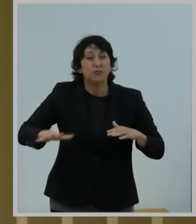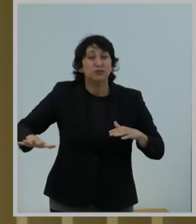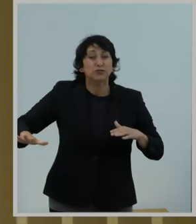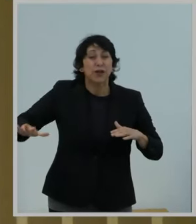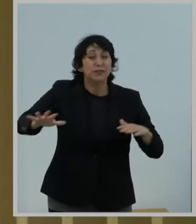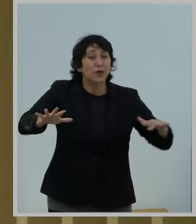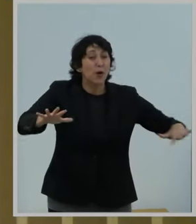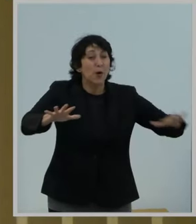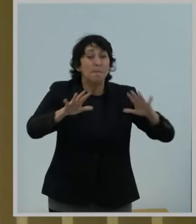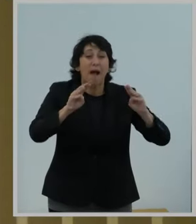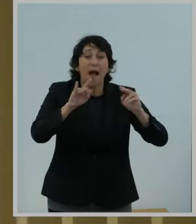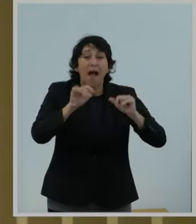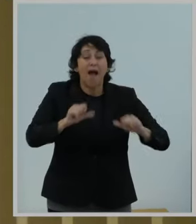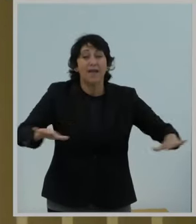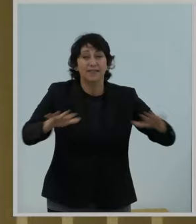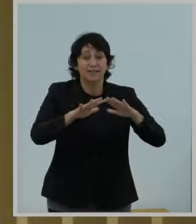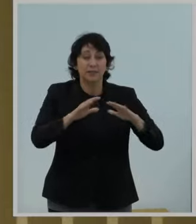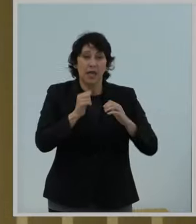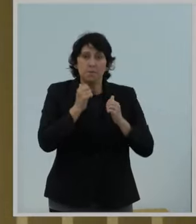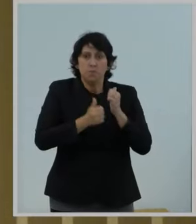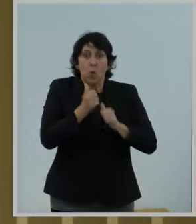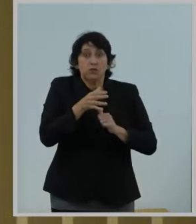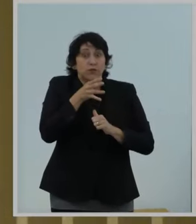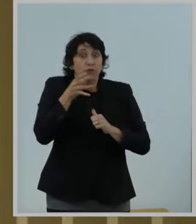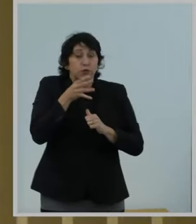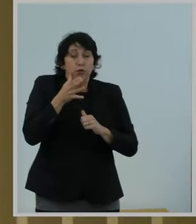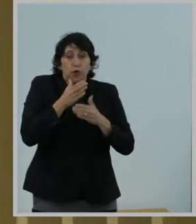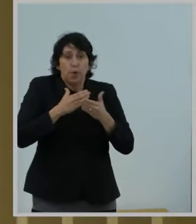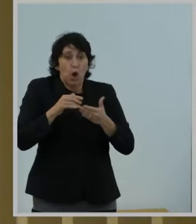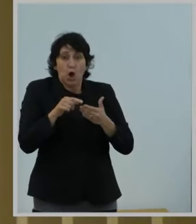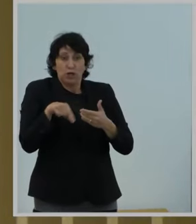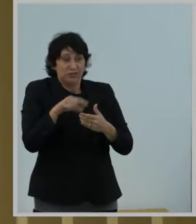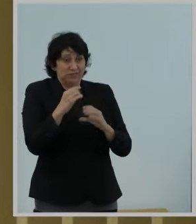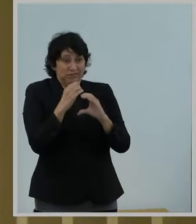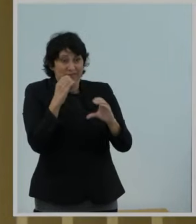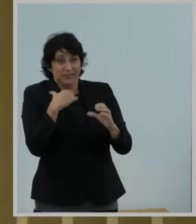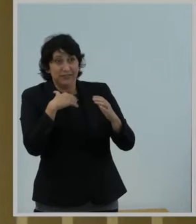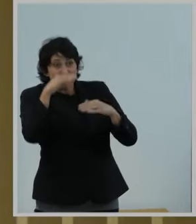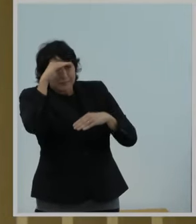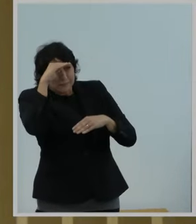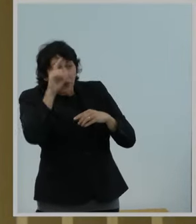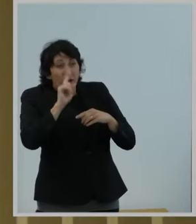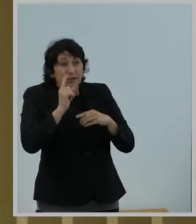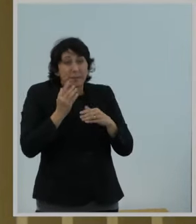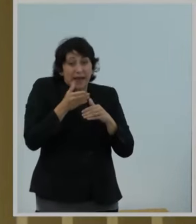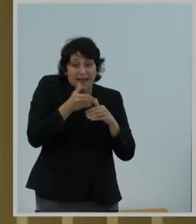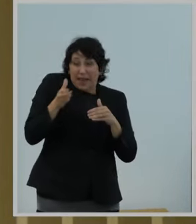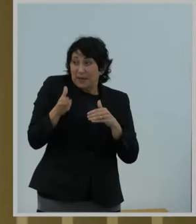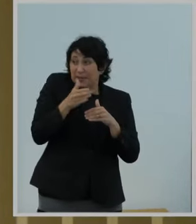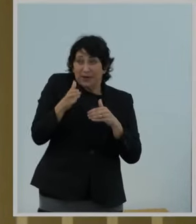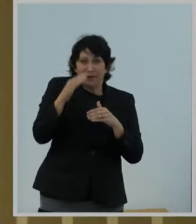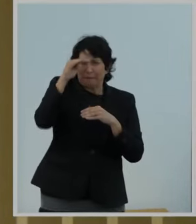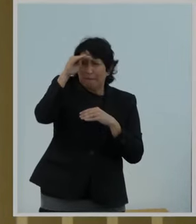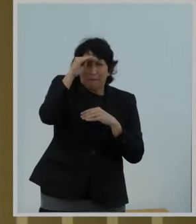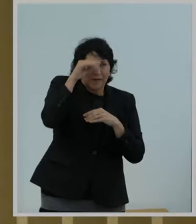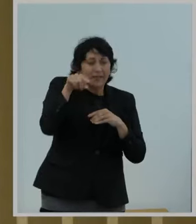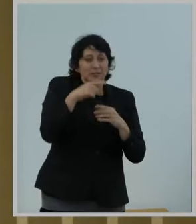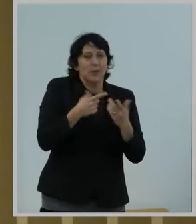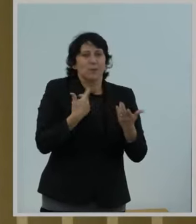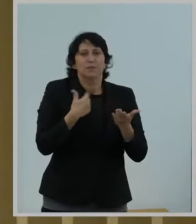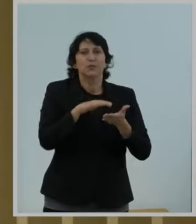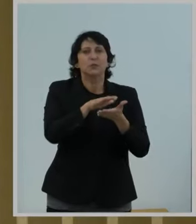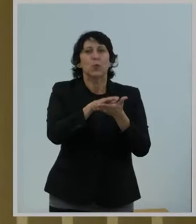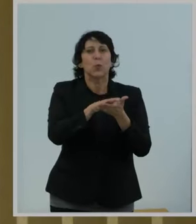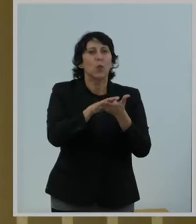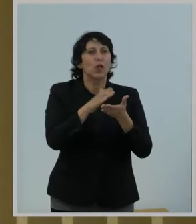miles and frequently in the most rural parts of the state you can't even see your neighbor. And so, when it's time for school, students who